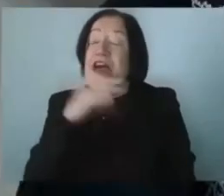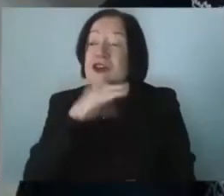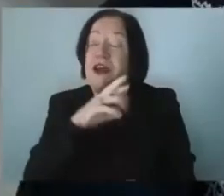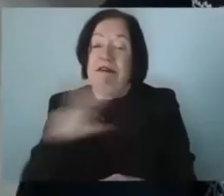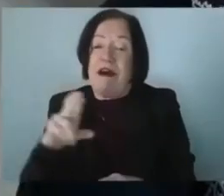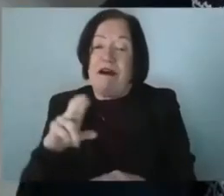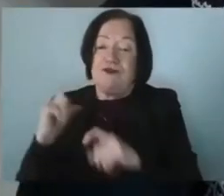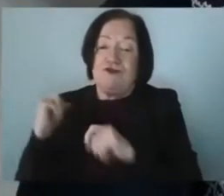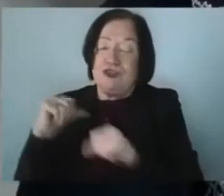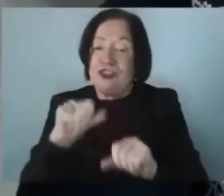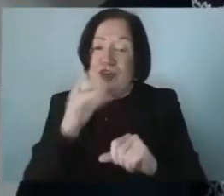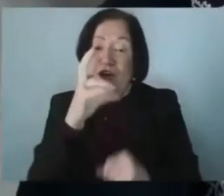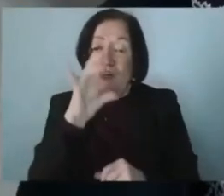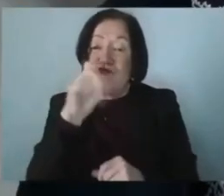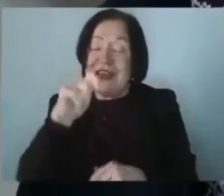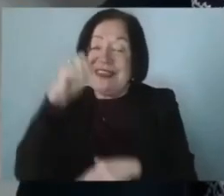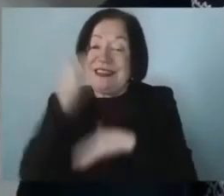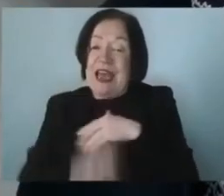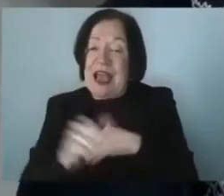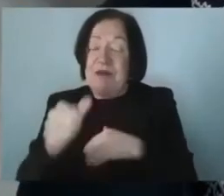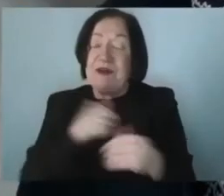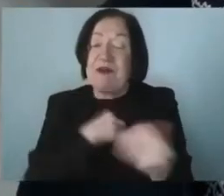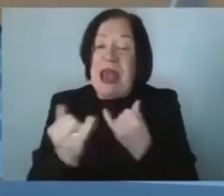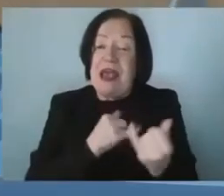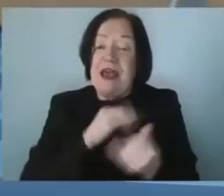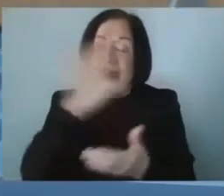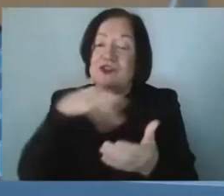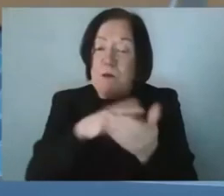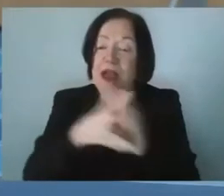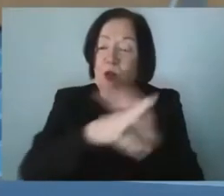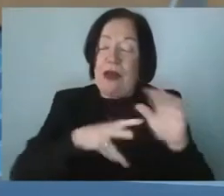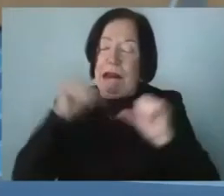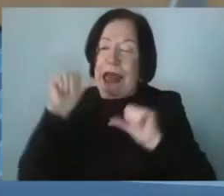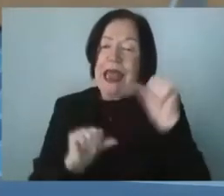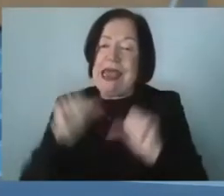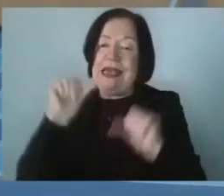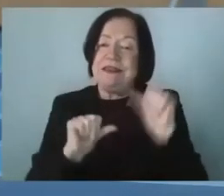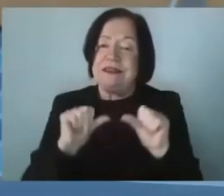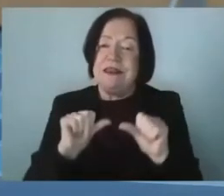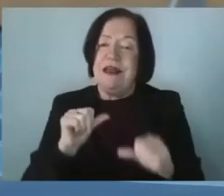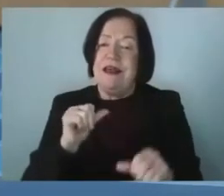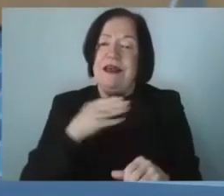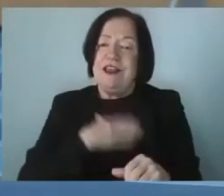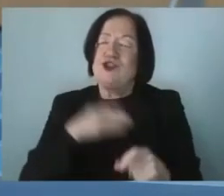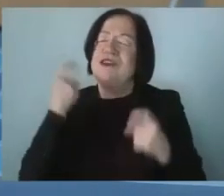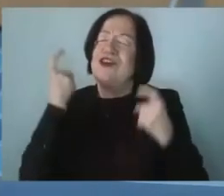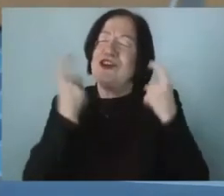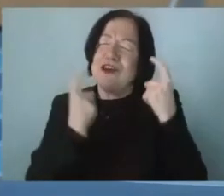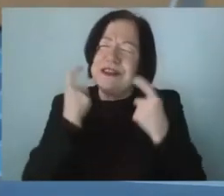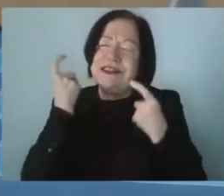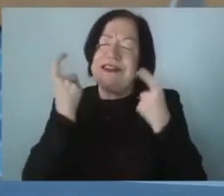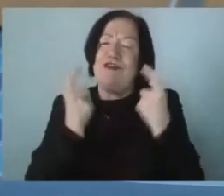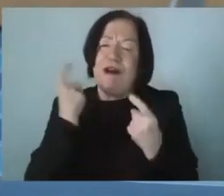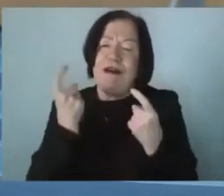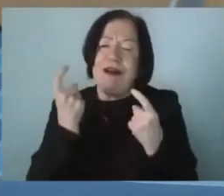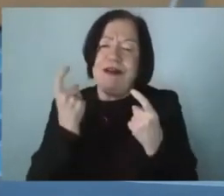cricketers um being able to play so midweek leagues um and just kind of considering how